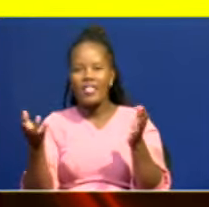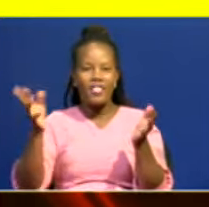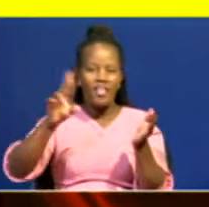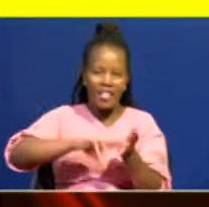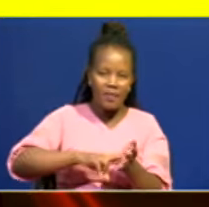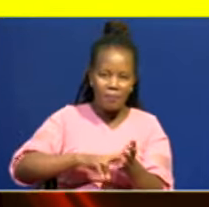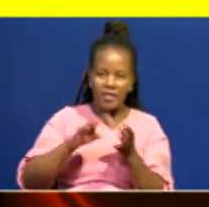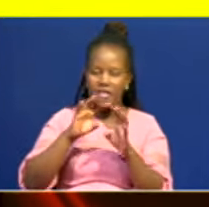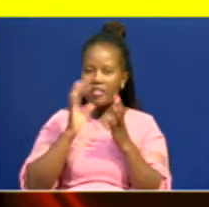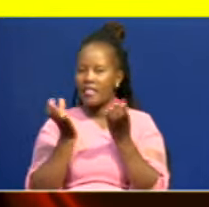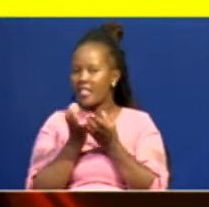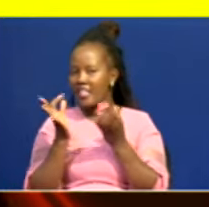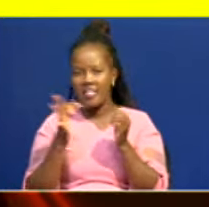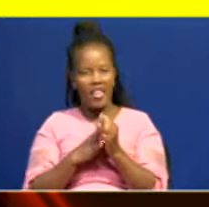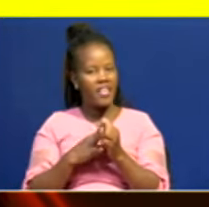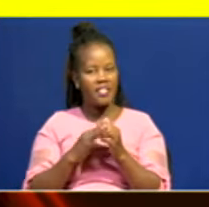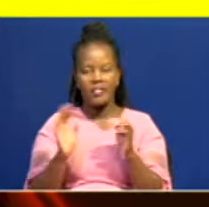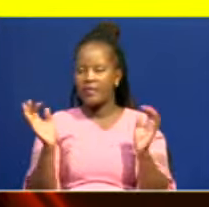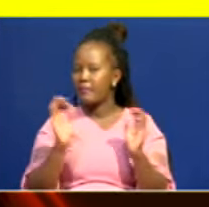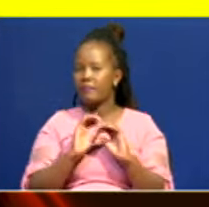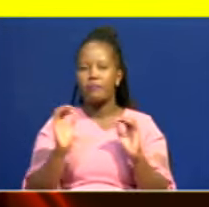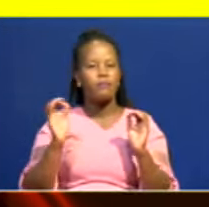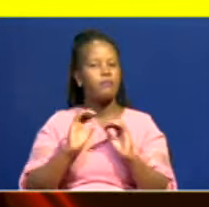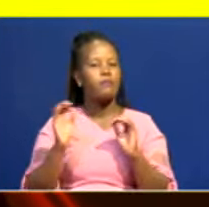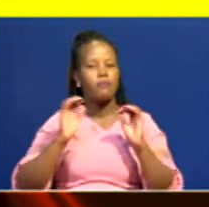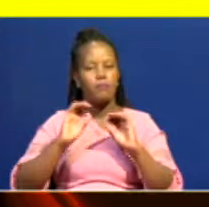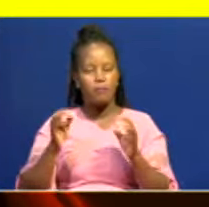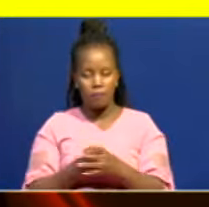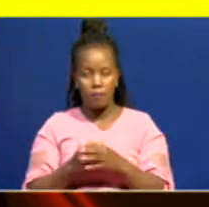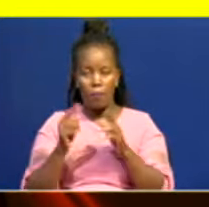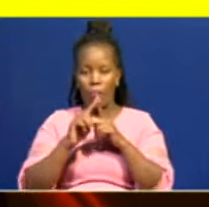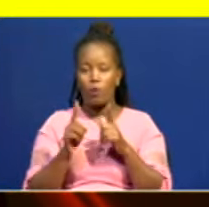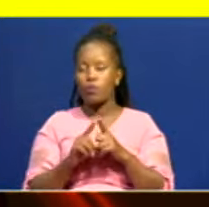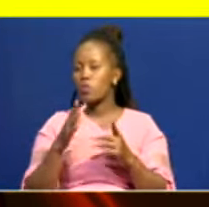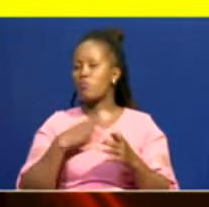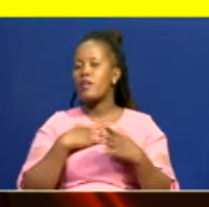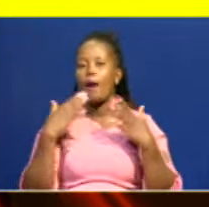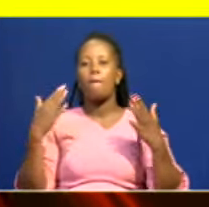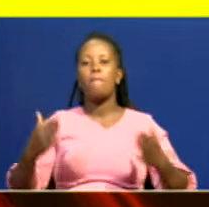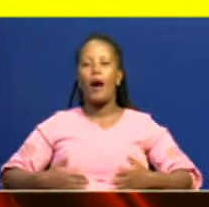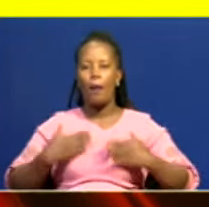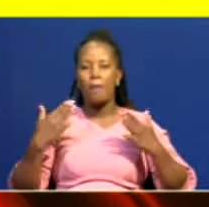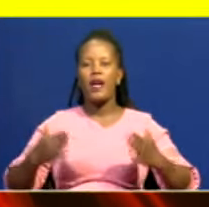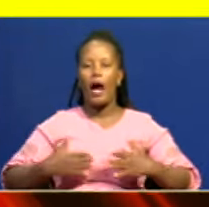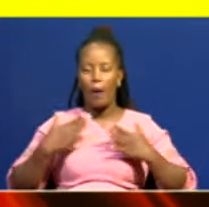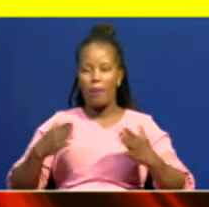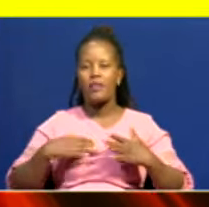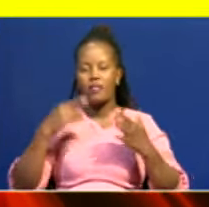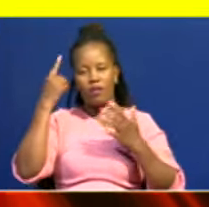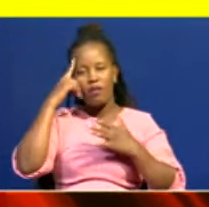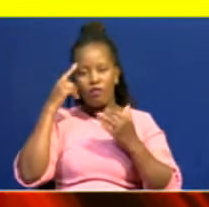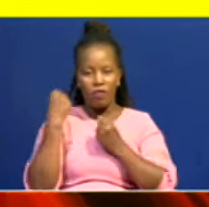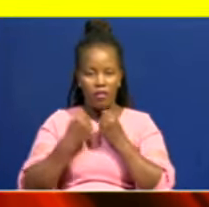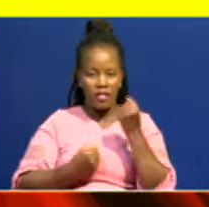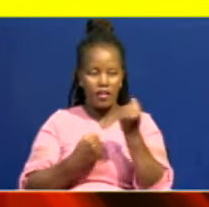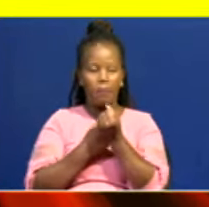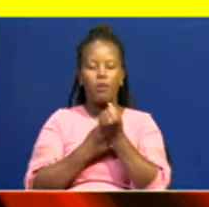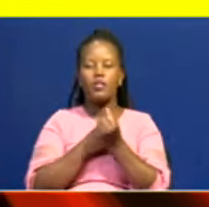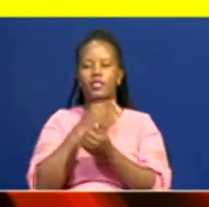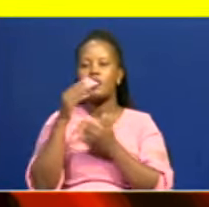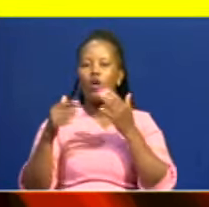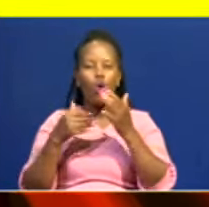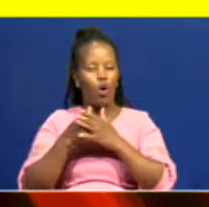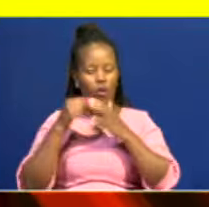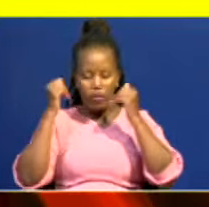as was the case previously. I'm also happy for the support extended to students across all tertiary